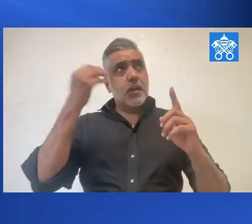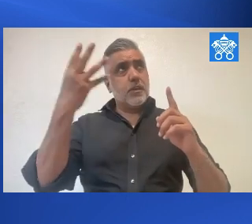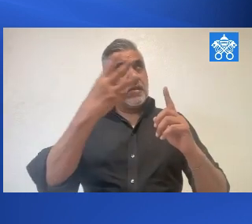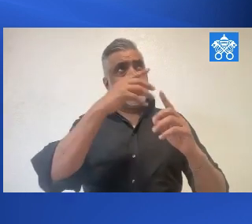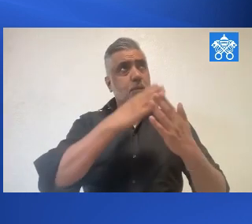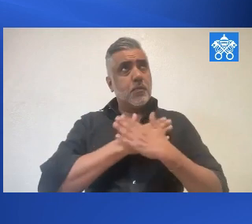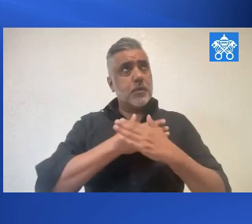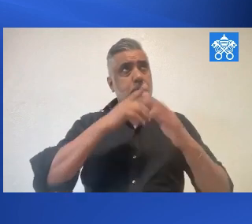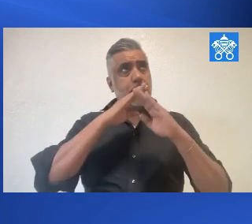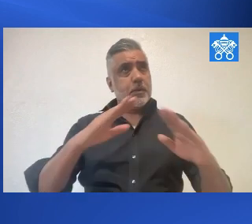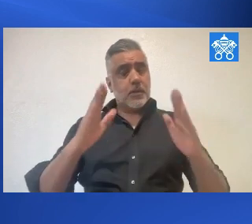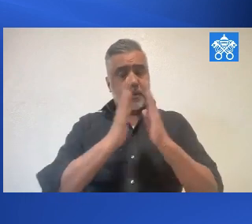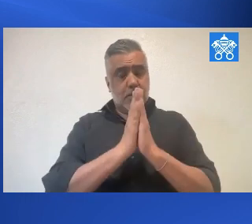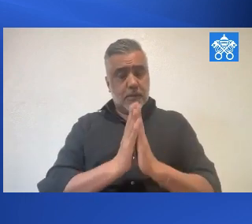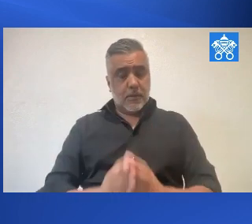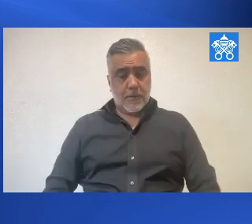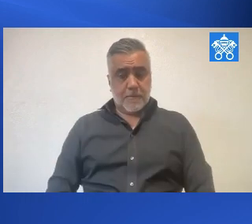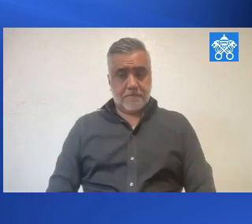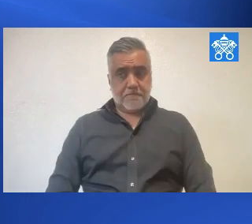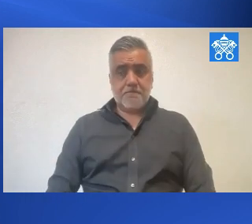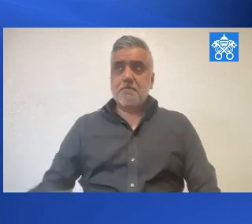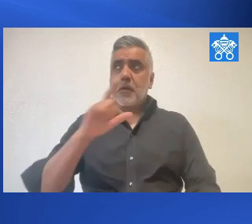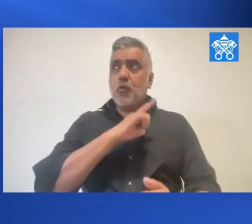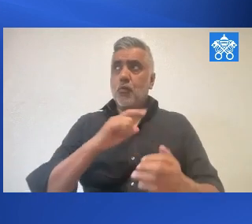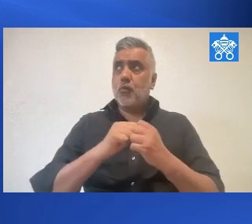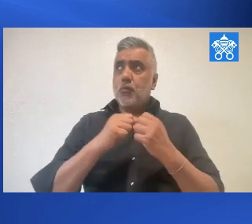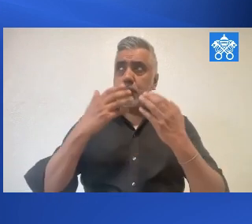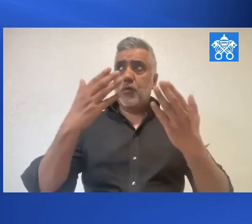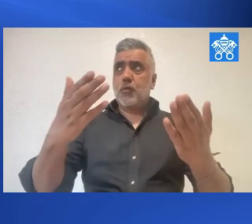perpetua, luce a Teis. Reciejant in pace. Amen.